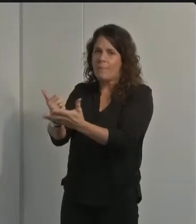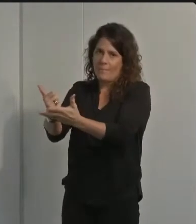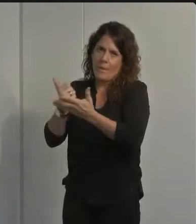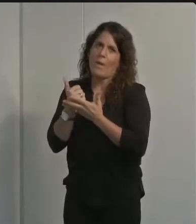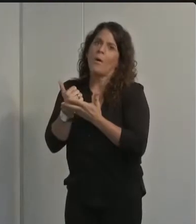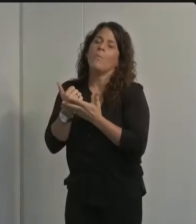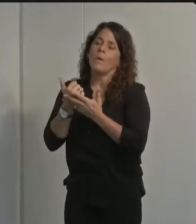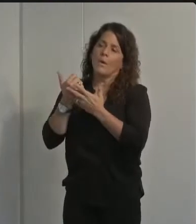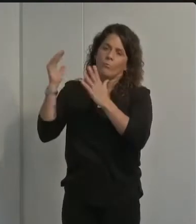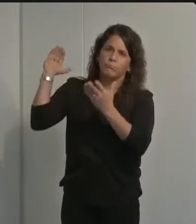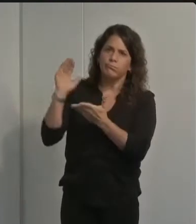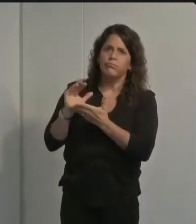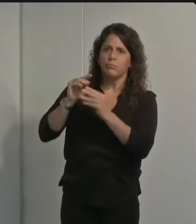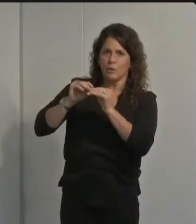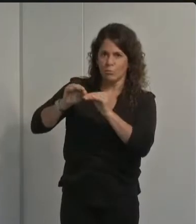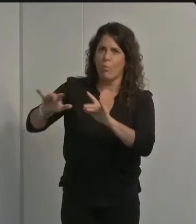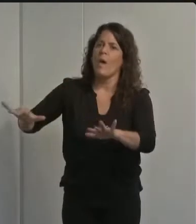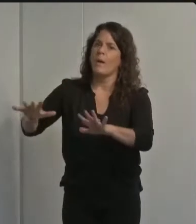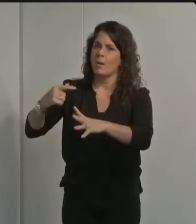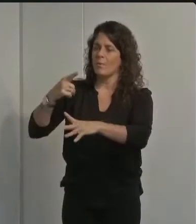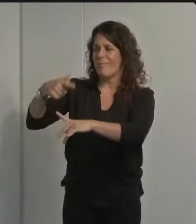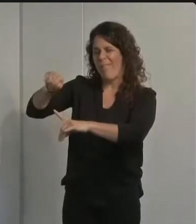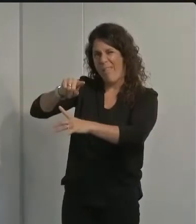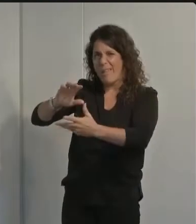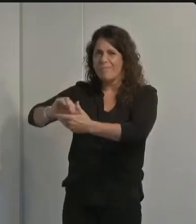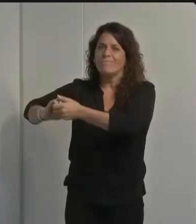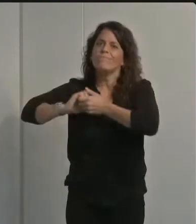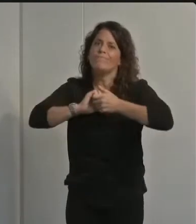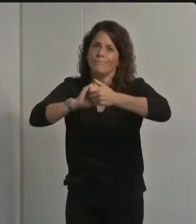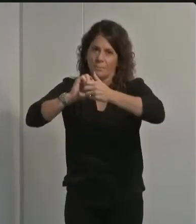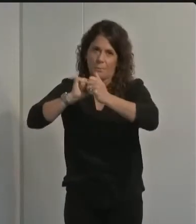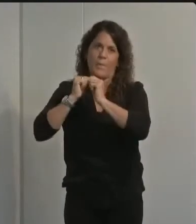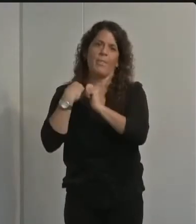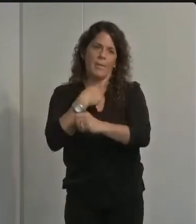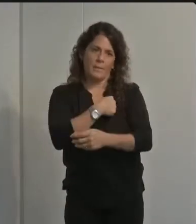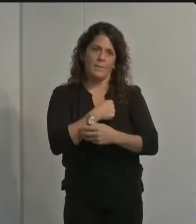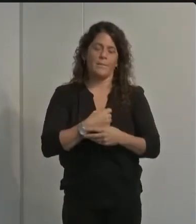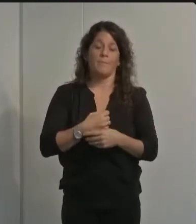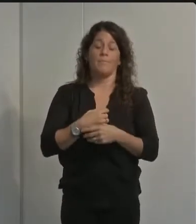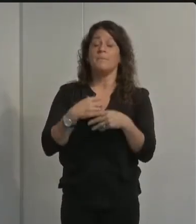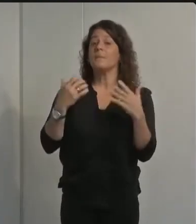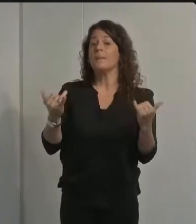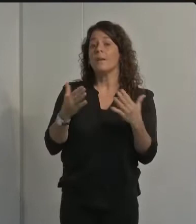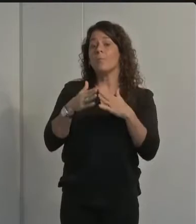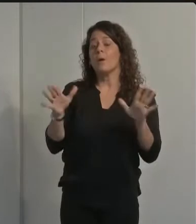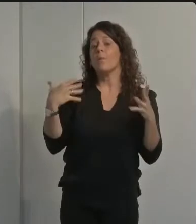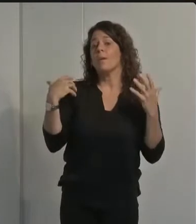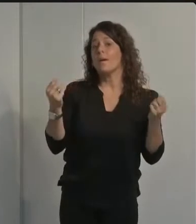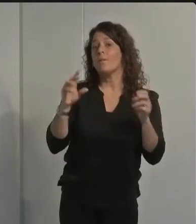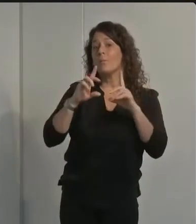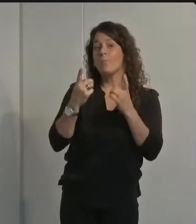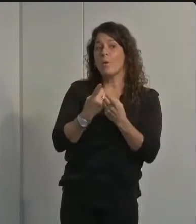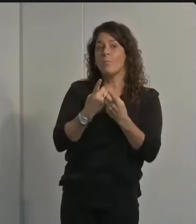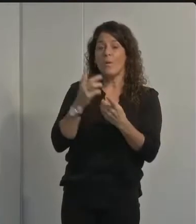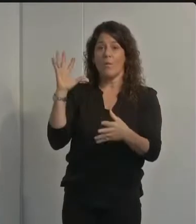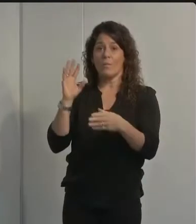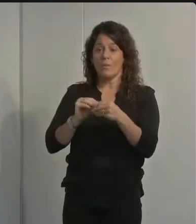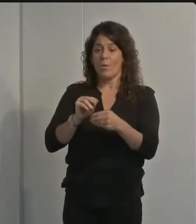spread of covet 19 amongst our student population as of today the public health department has reported a total of